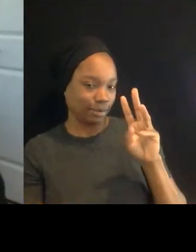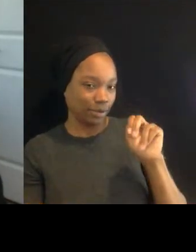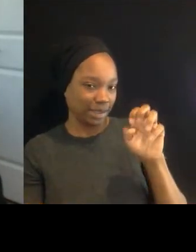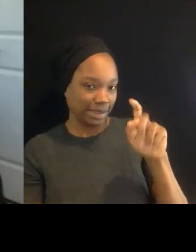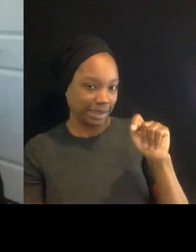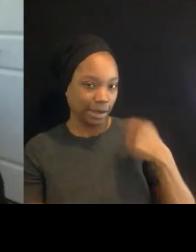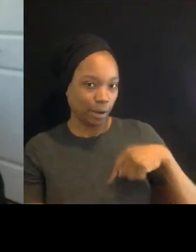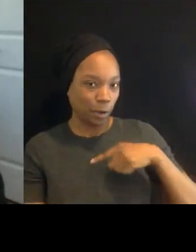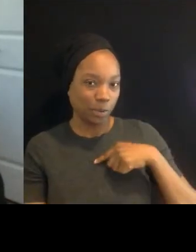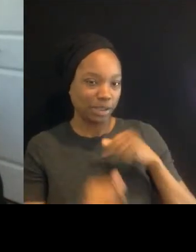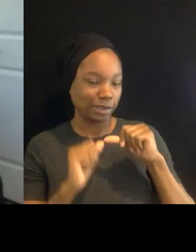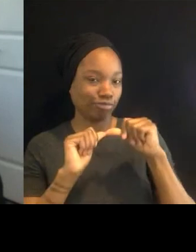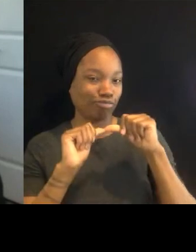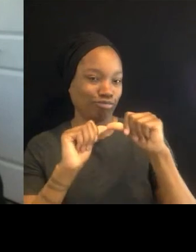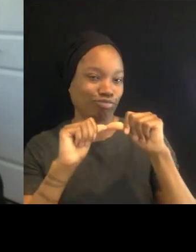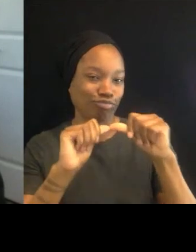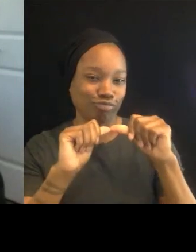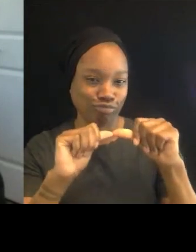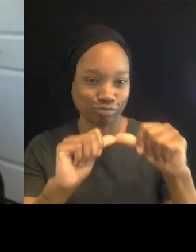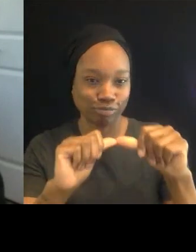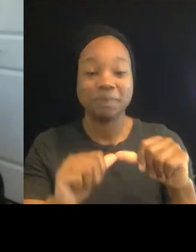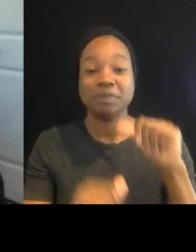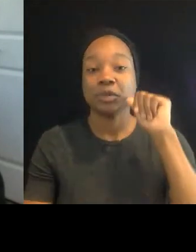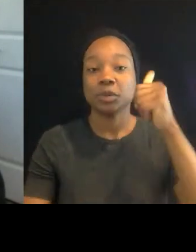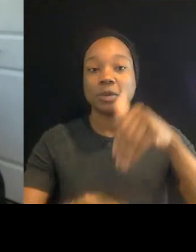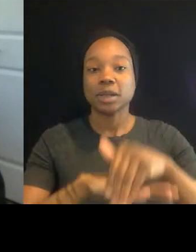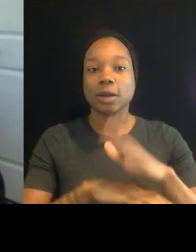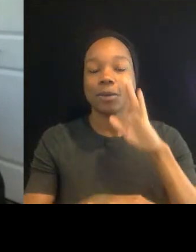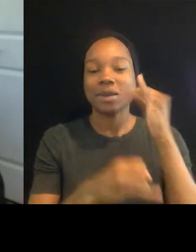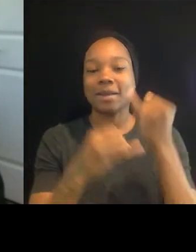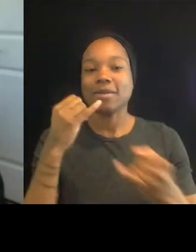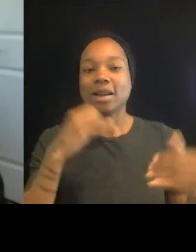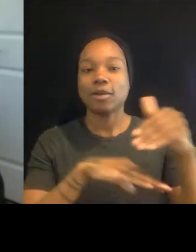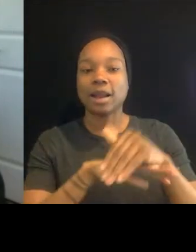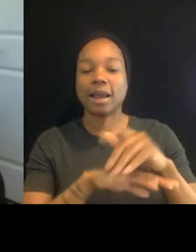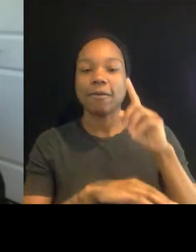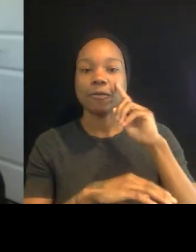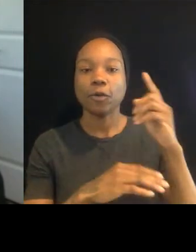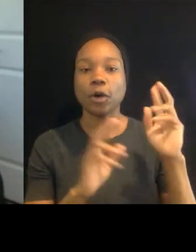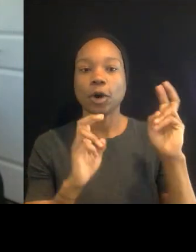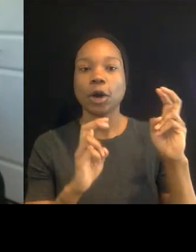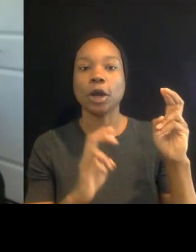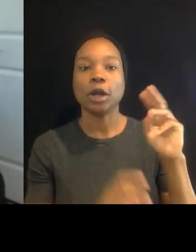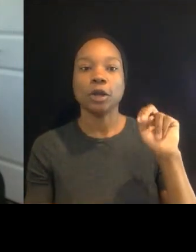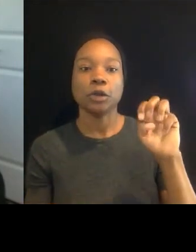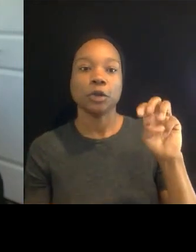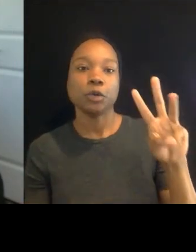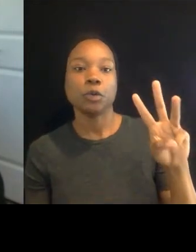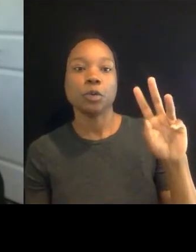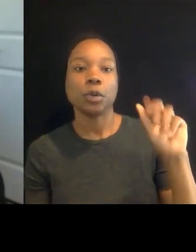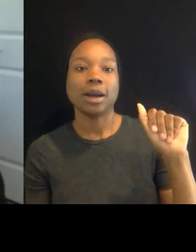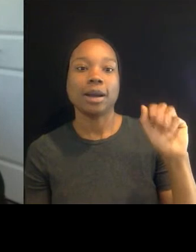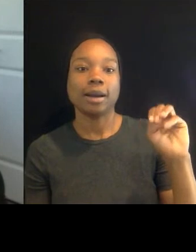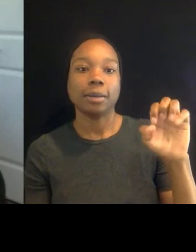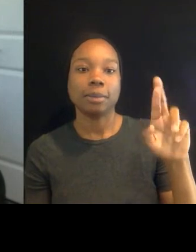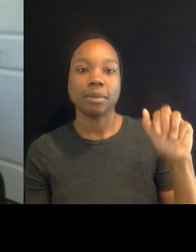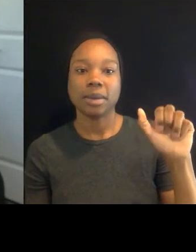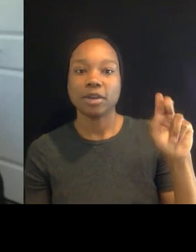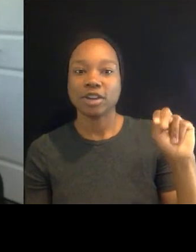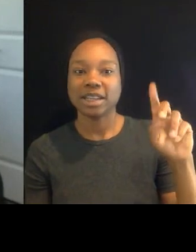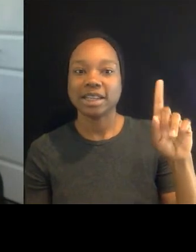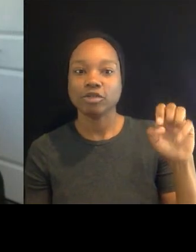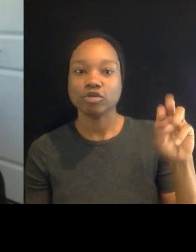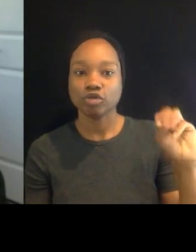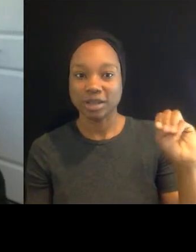the final night of New American Dream, the five weeks of virtual town halls on disrupting systemic racism